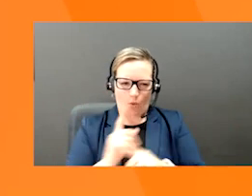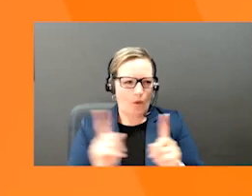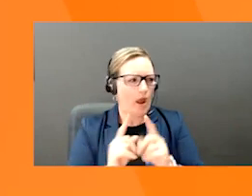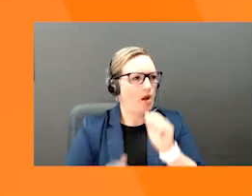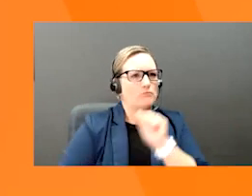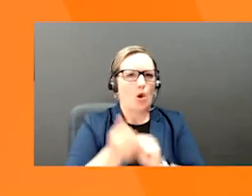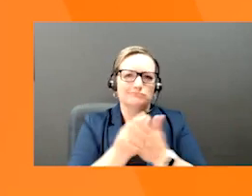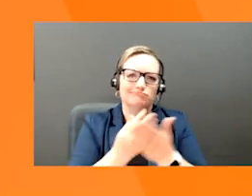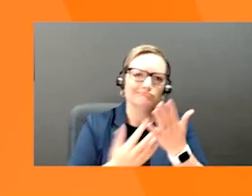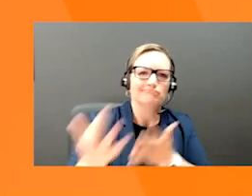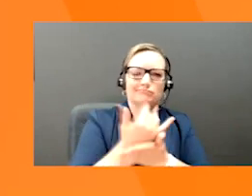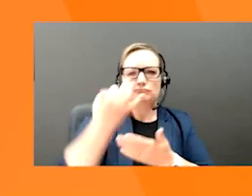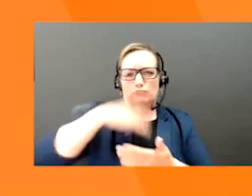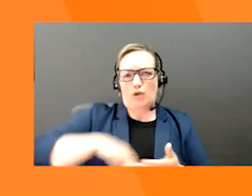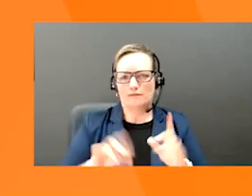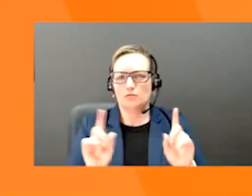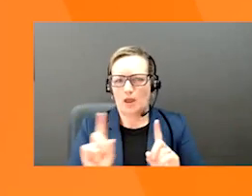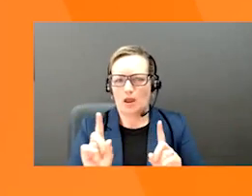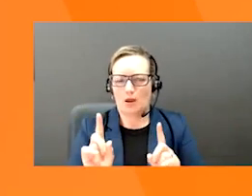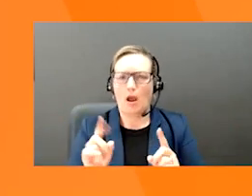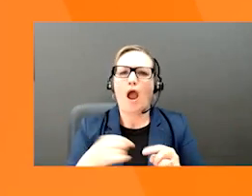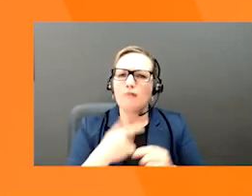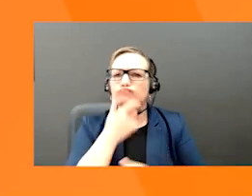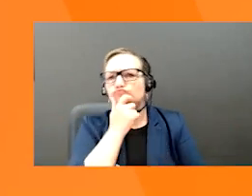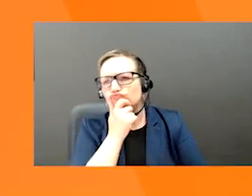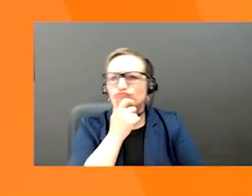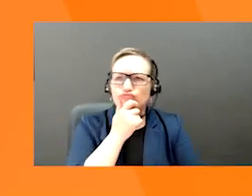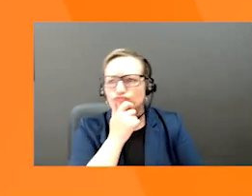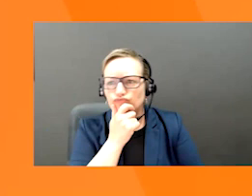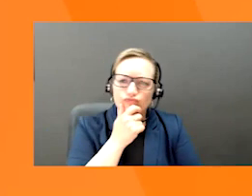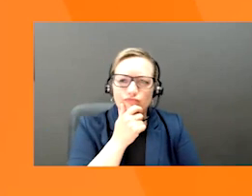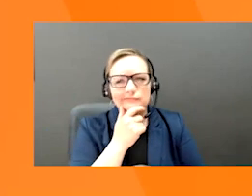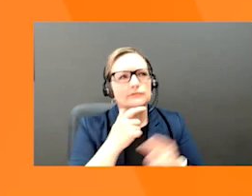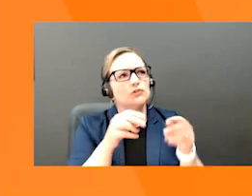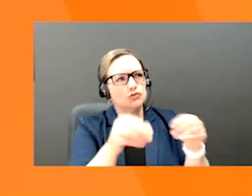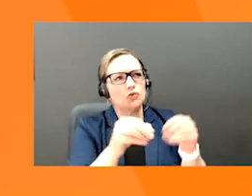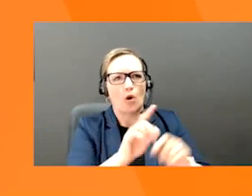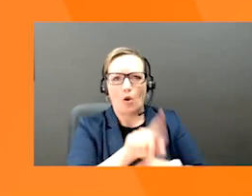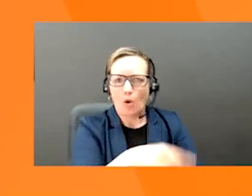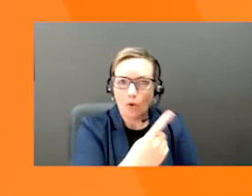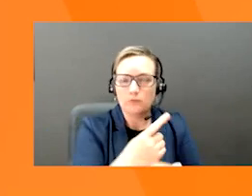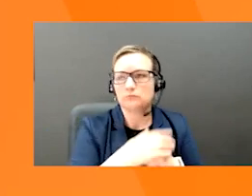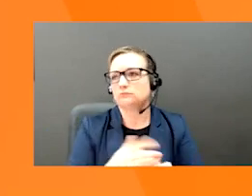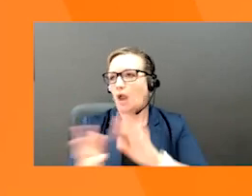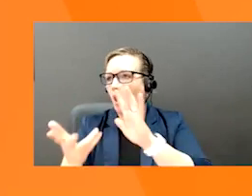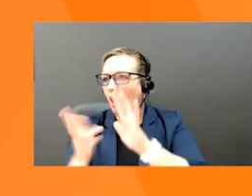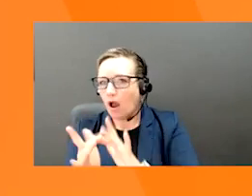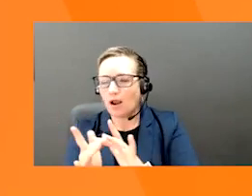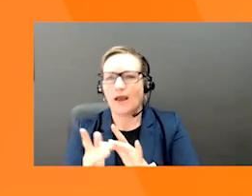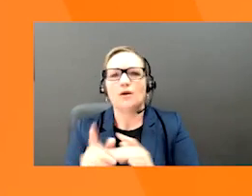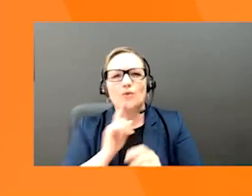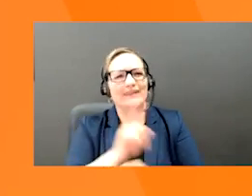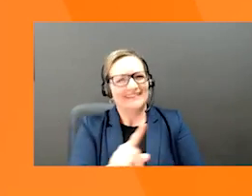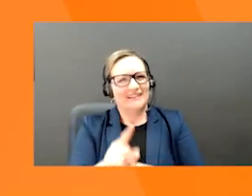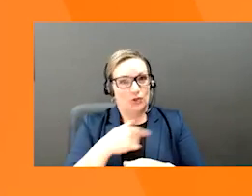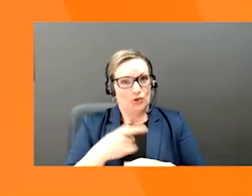on your strategy. Knowing what the different options are and which one would work best for your business is a key decision small business owners